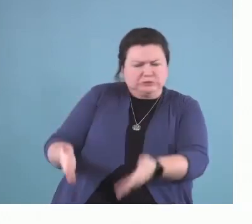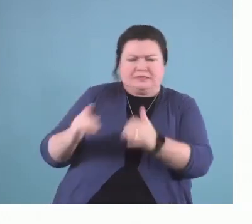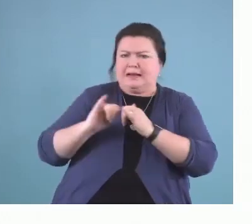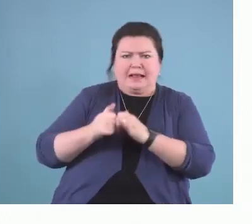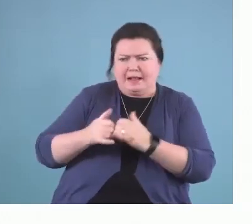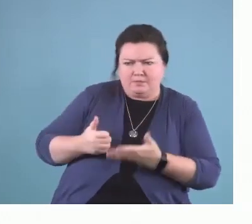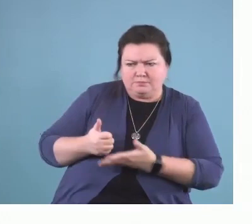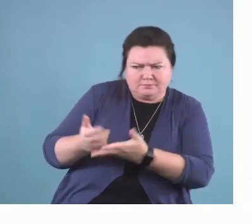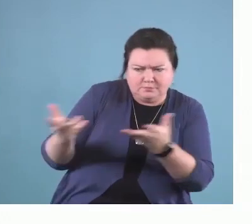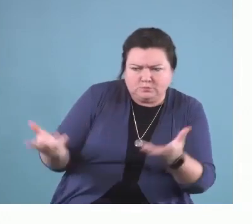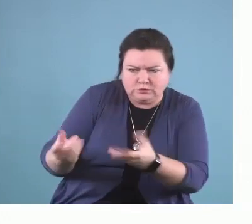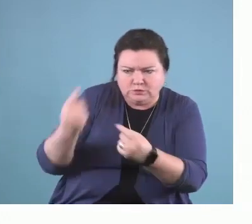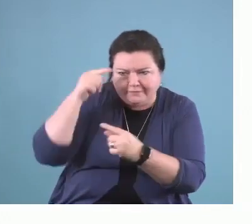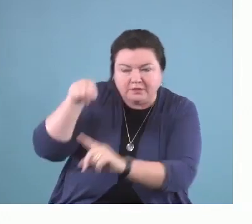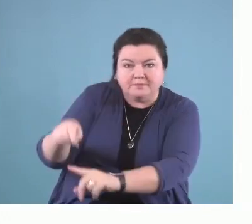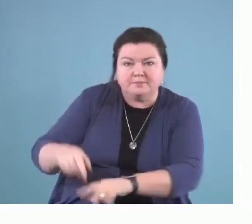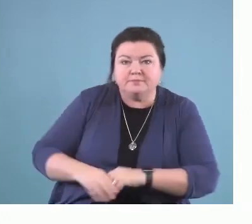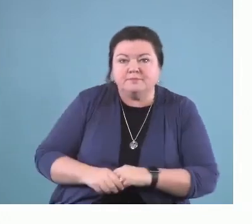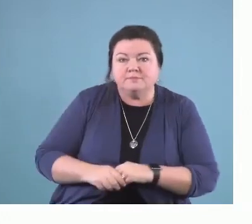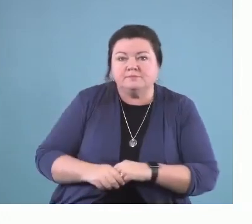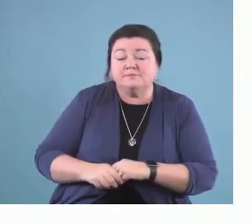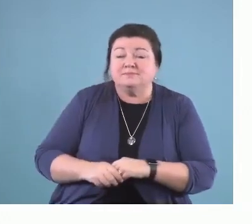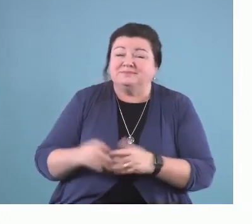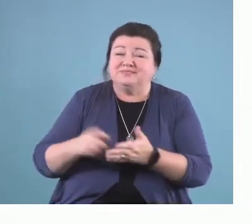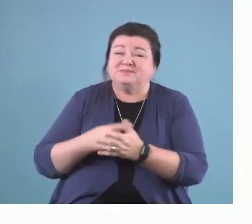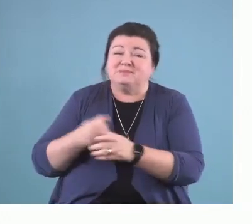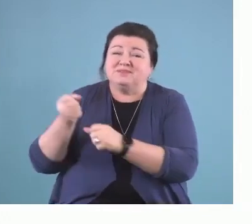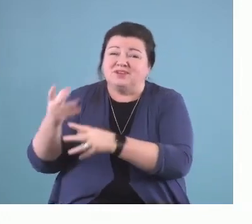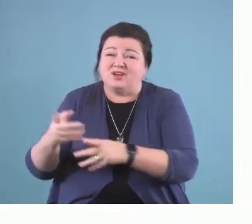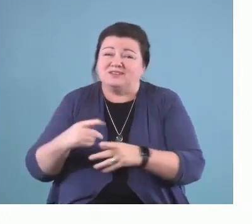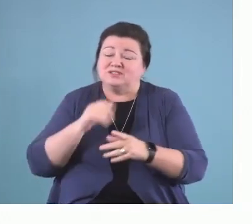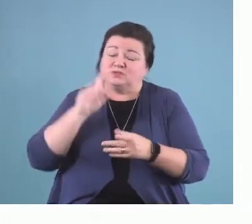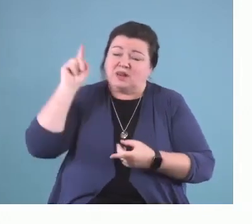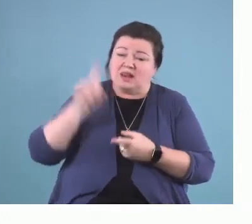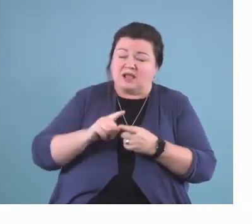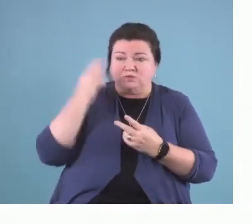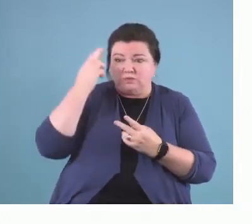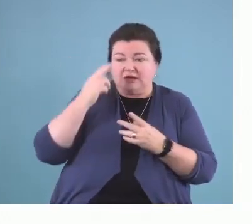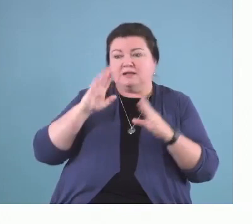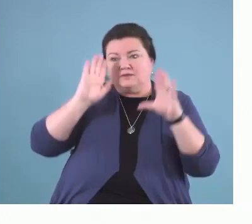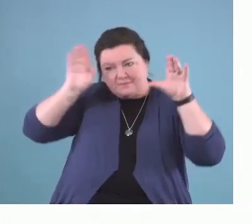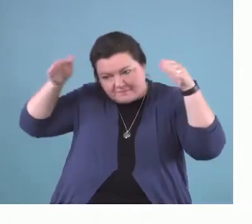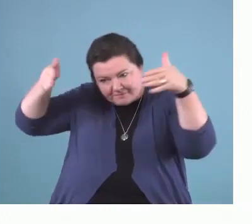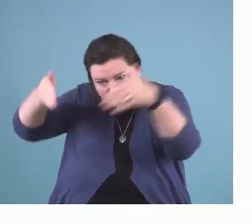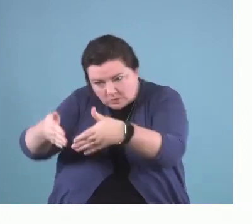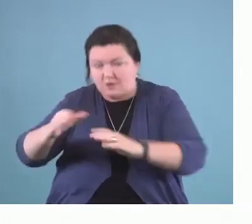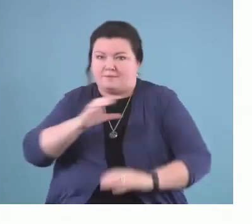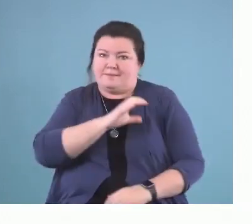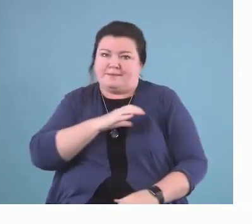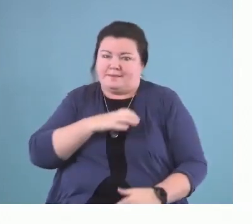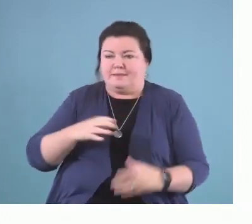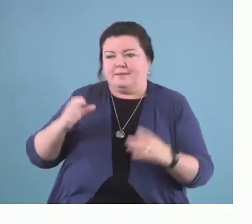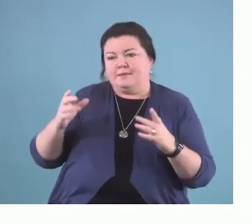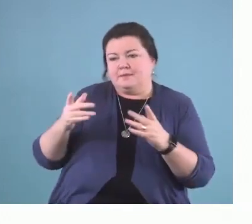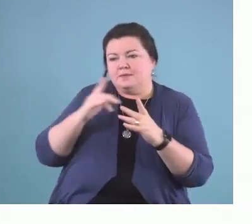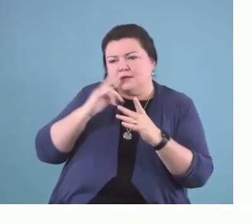Then we might miss the boat in terms of being client or family centered. The question should be, who is this person